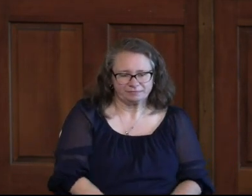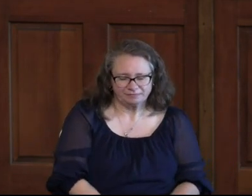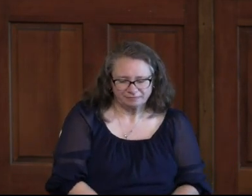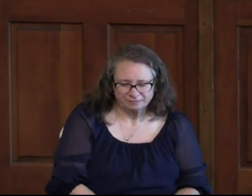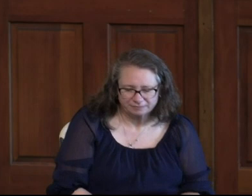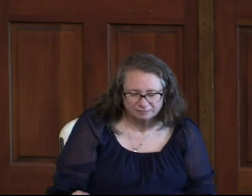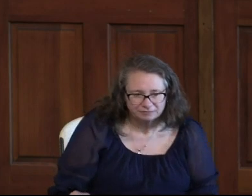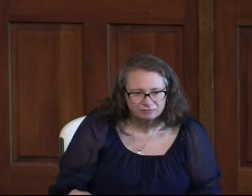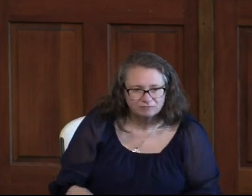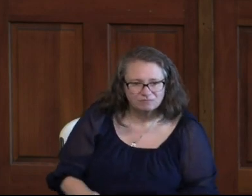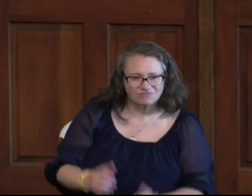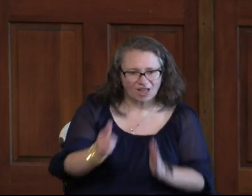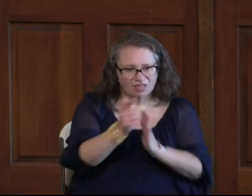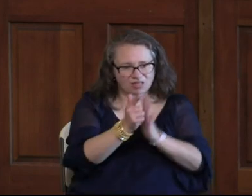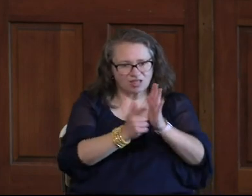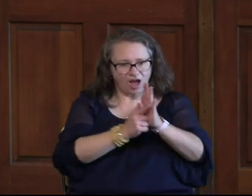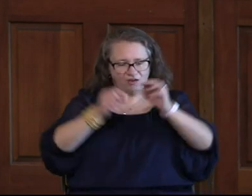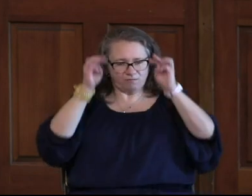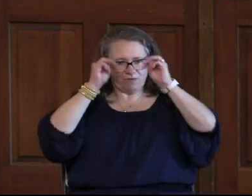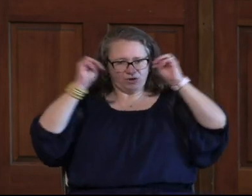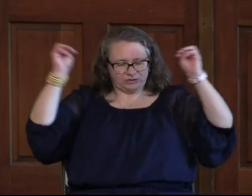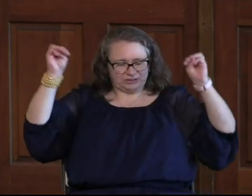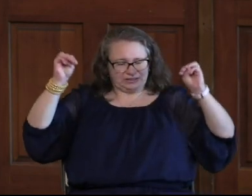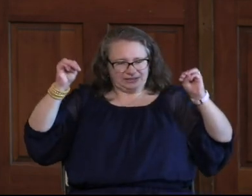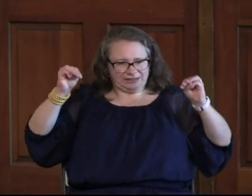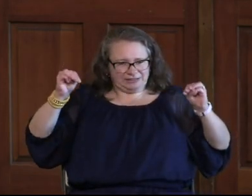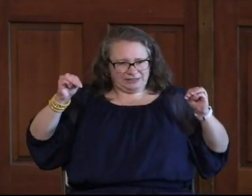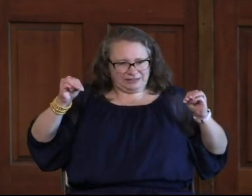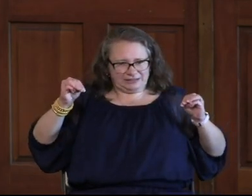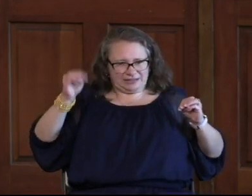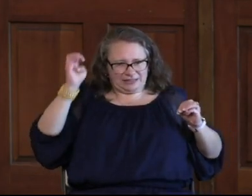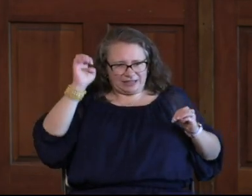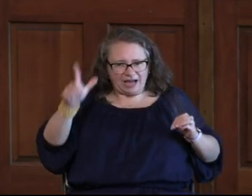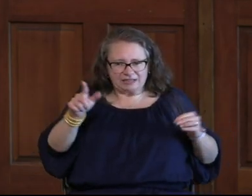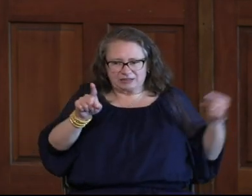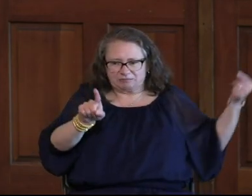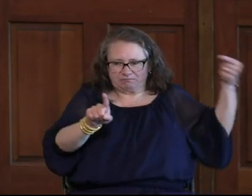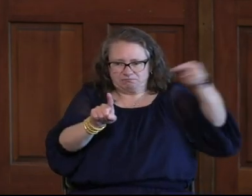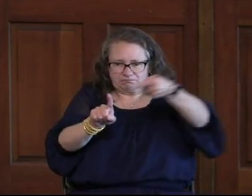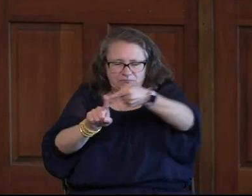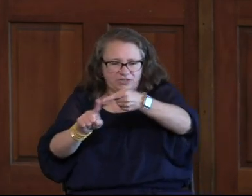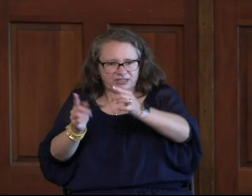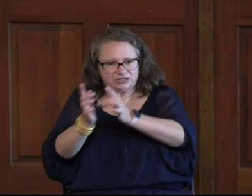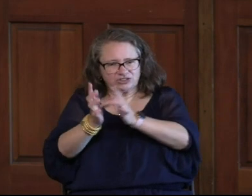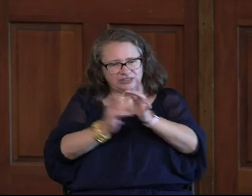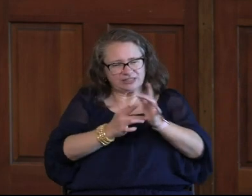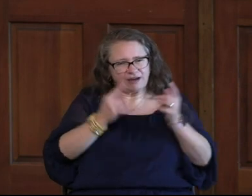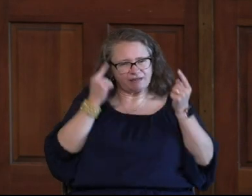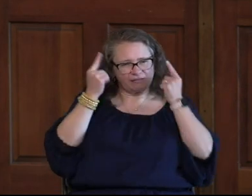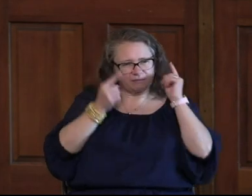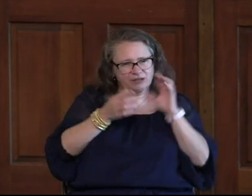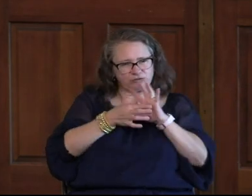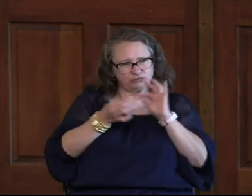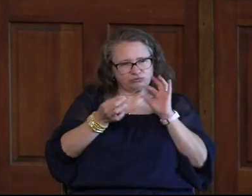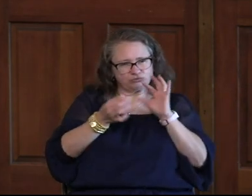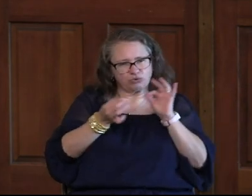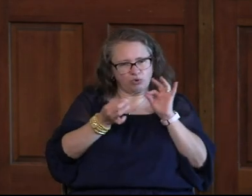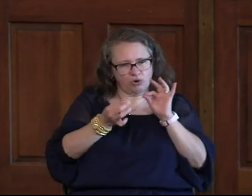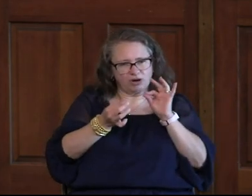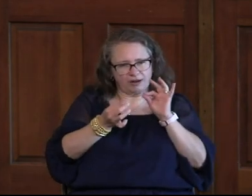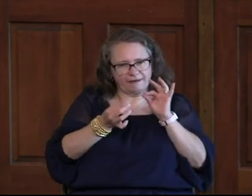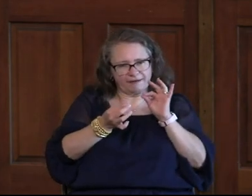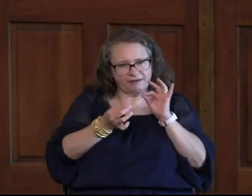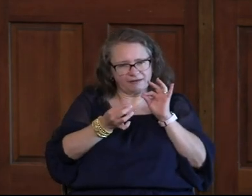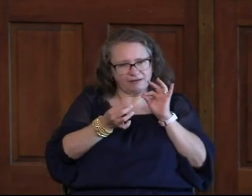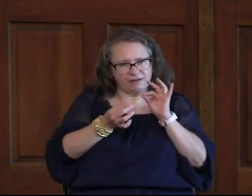You Know The Law Moses The Prophets Elijah They All Point To Jesus But What I'm Thinking Of Is I'm Thinking Of This Story Is Really